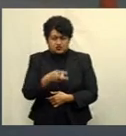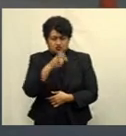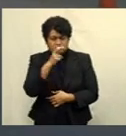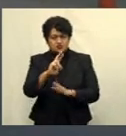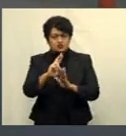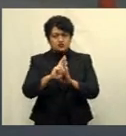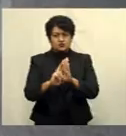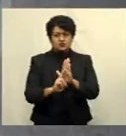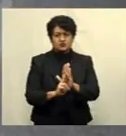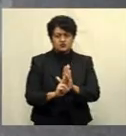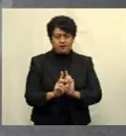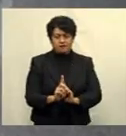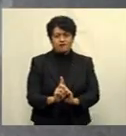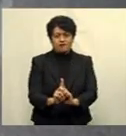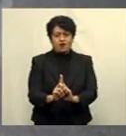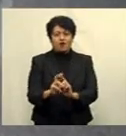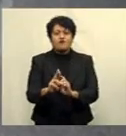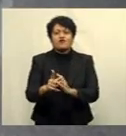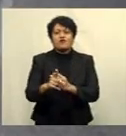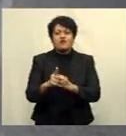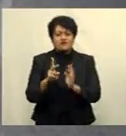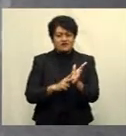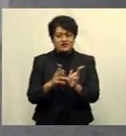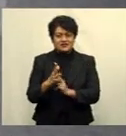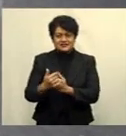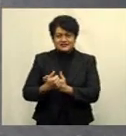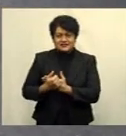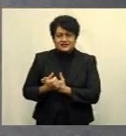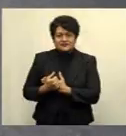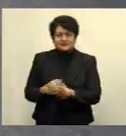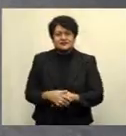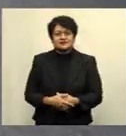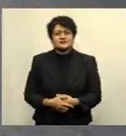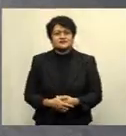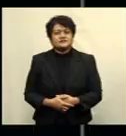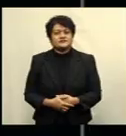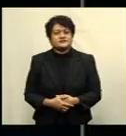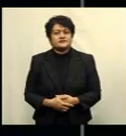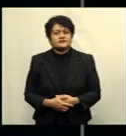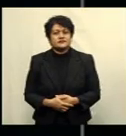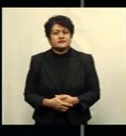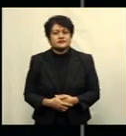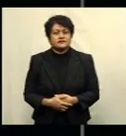level for their safety. Chosea Yananunga, FBC News.